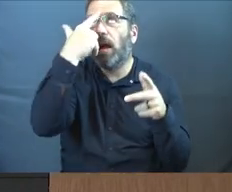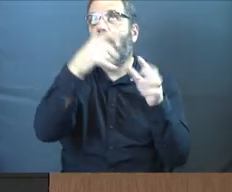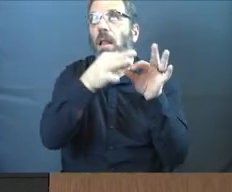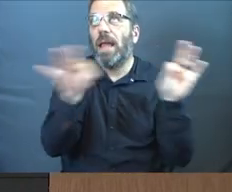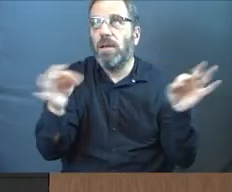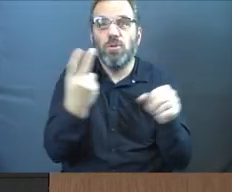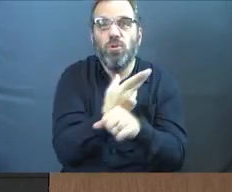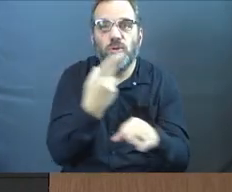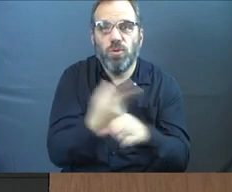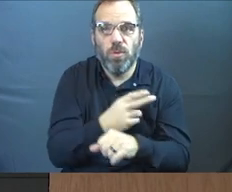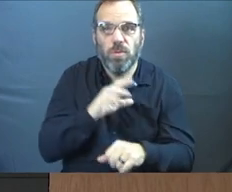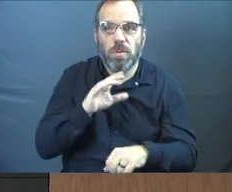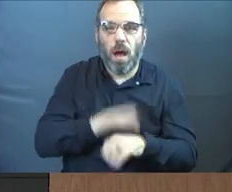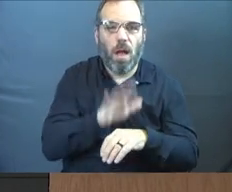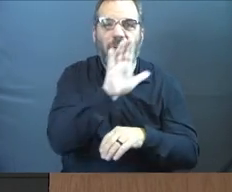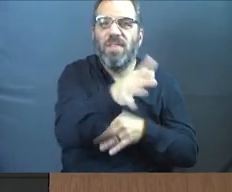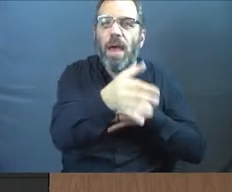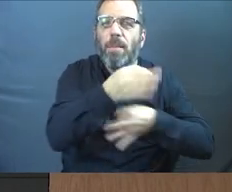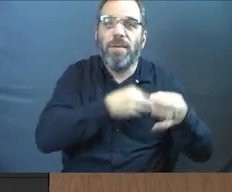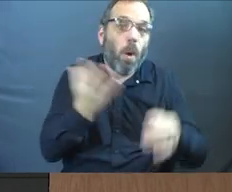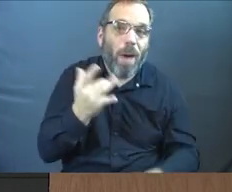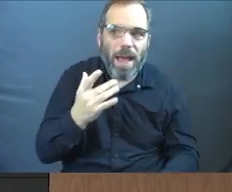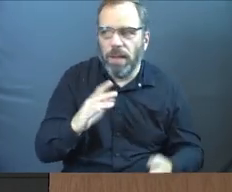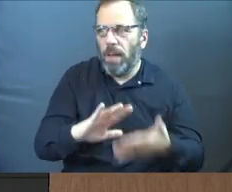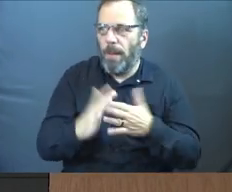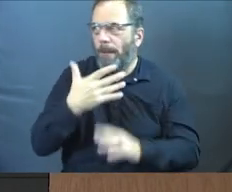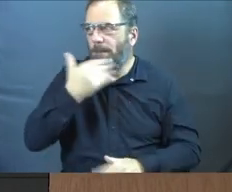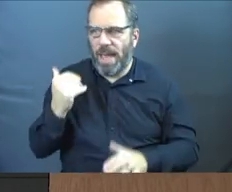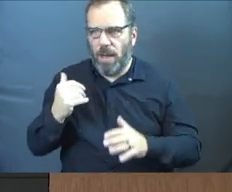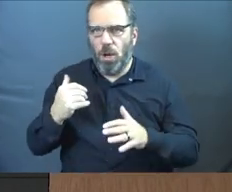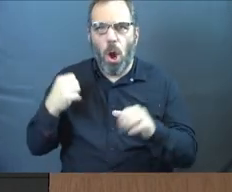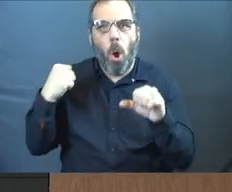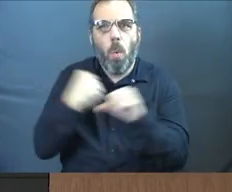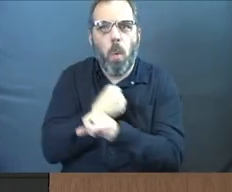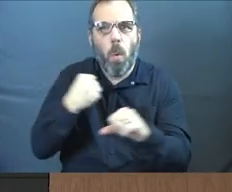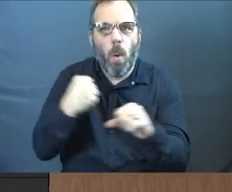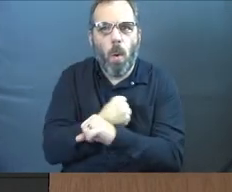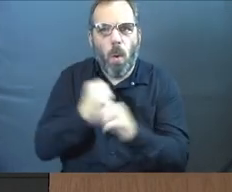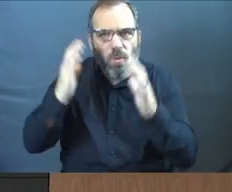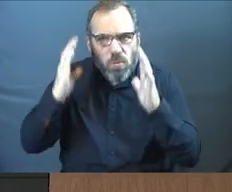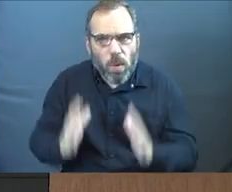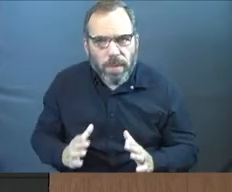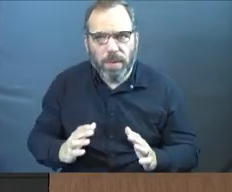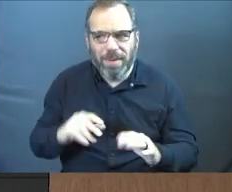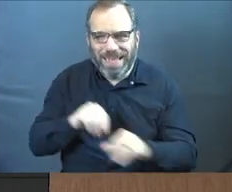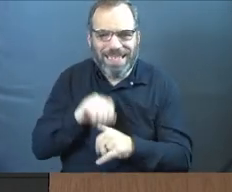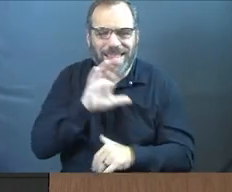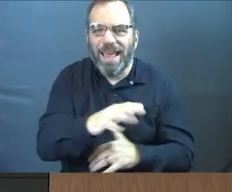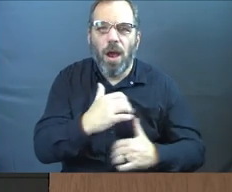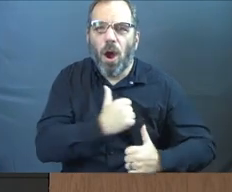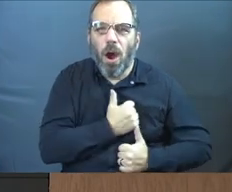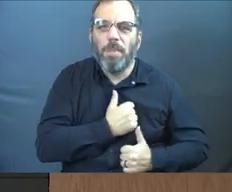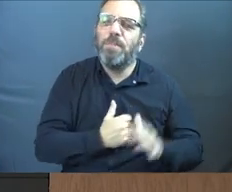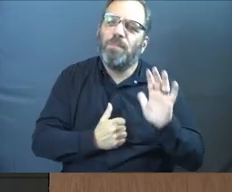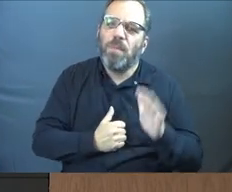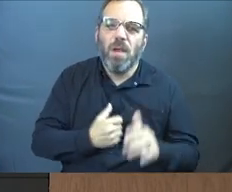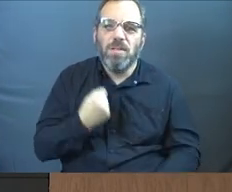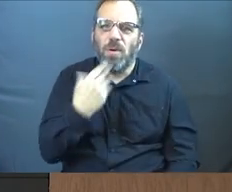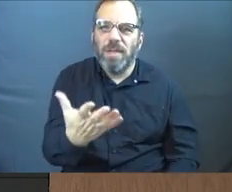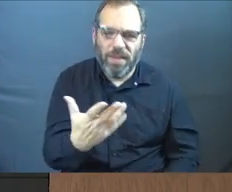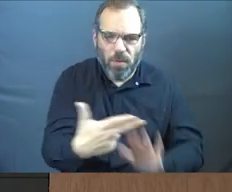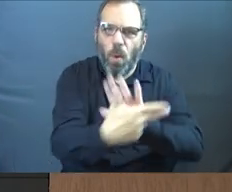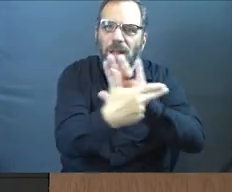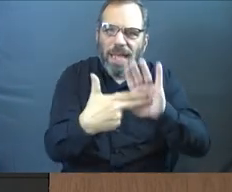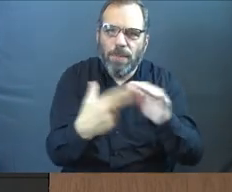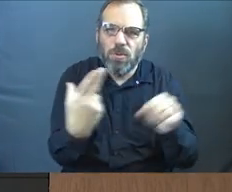for you to use on their behalf so that you can be a better warrior in their army. Do you see that? So they give you